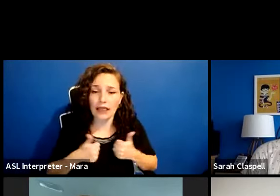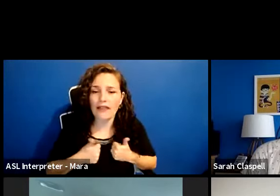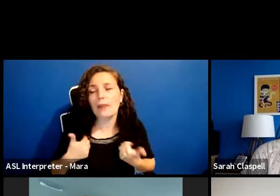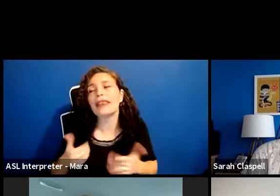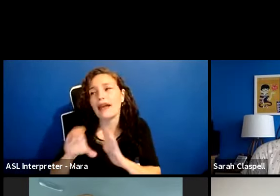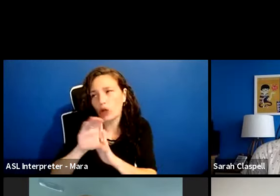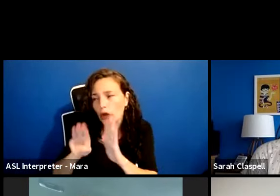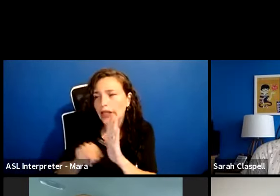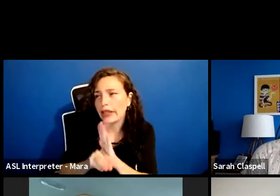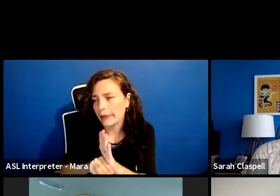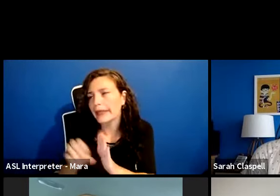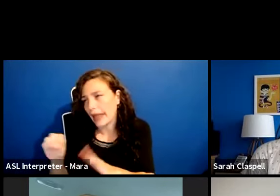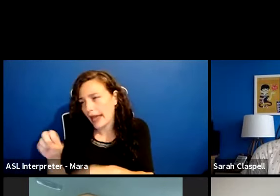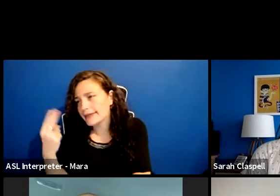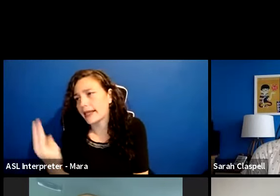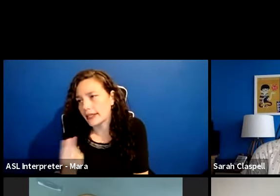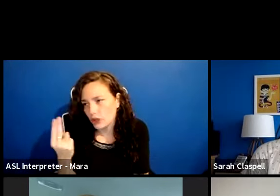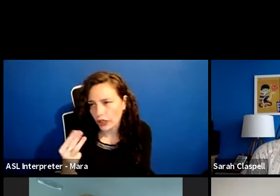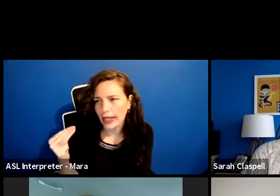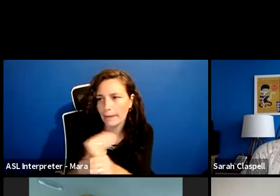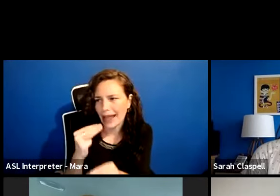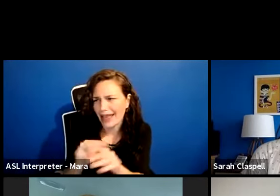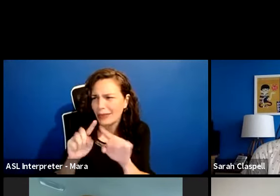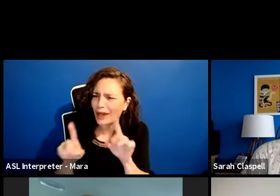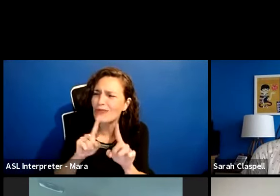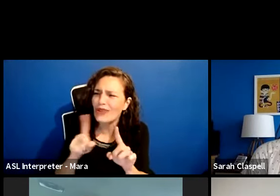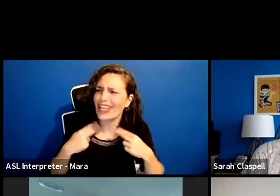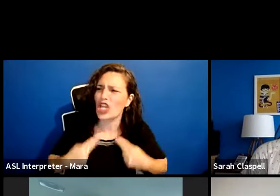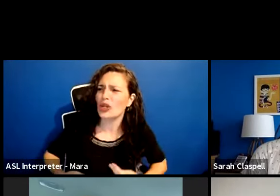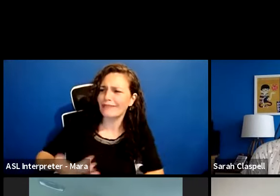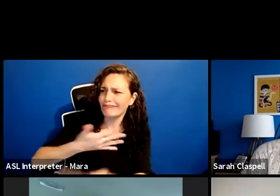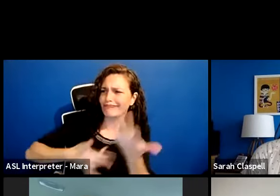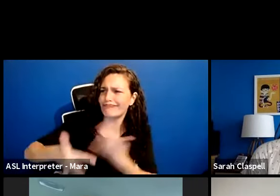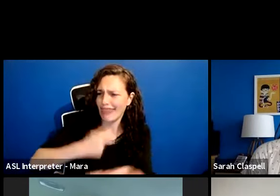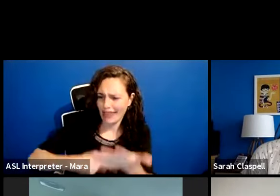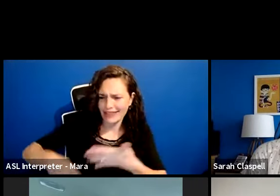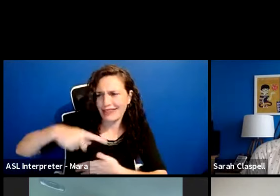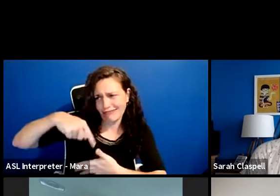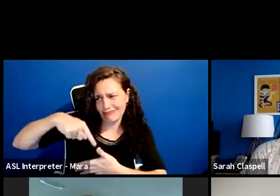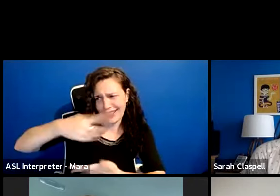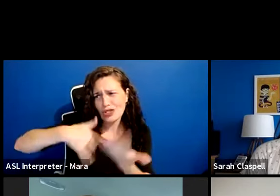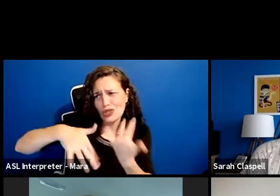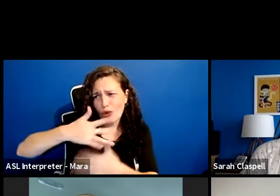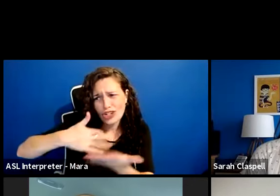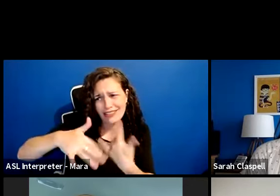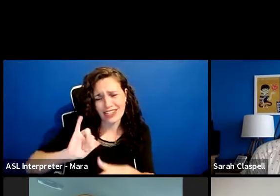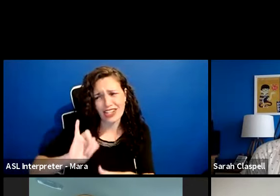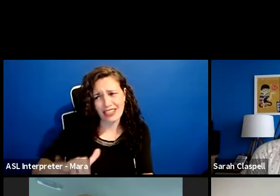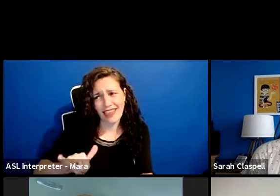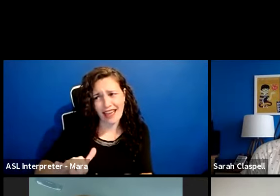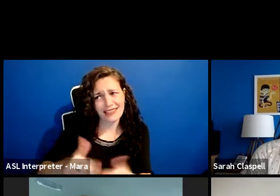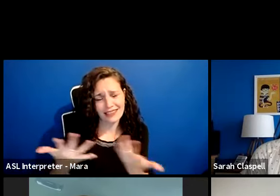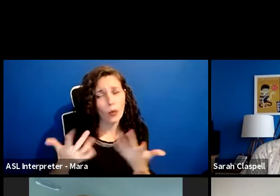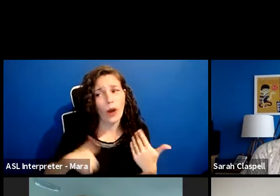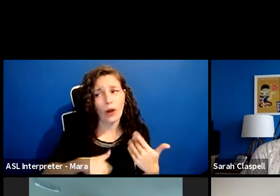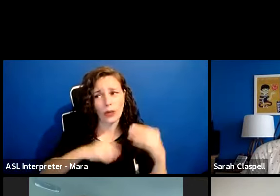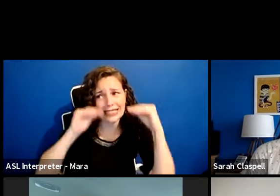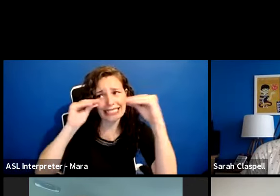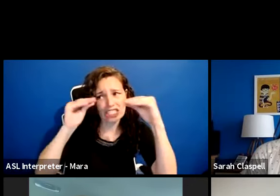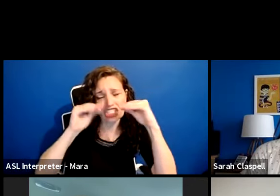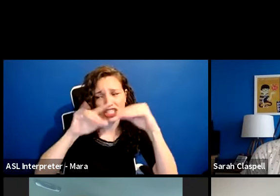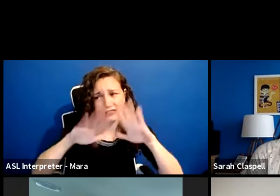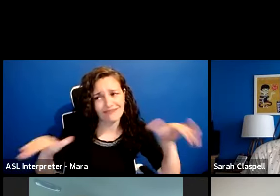history, math, but it's just like human interaction. That's the most important, like socialization. That's what we're teaching the kids.